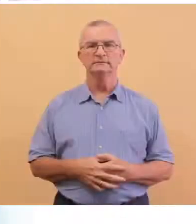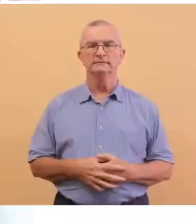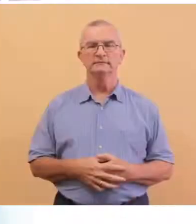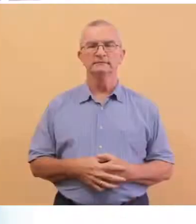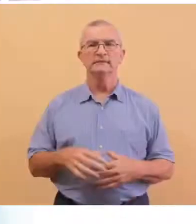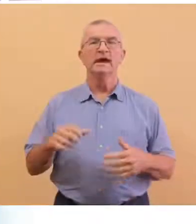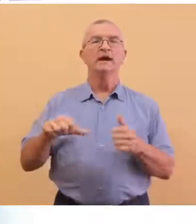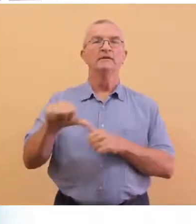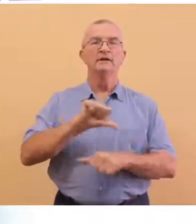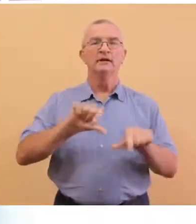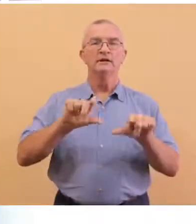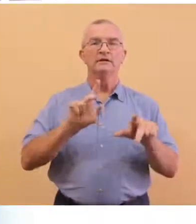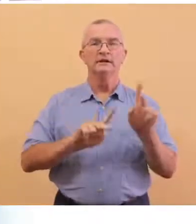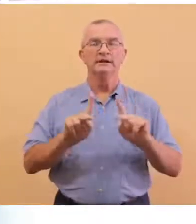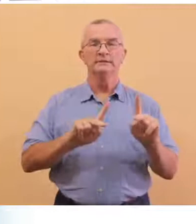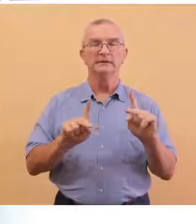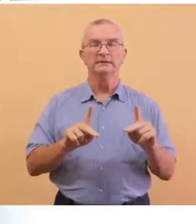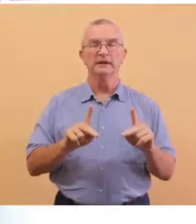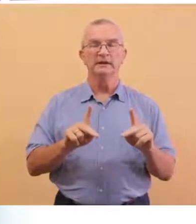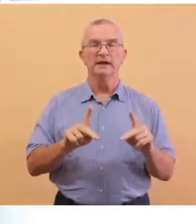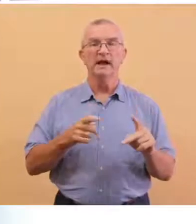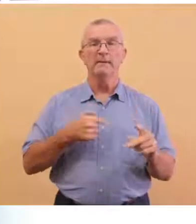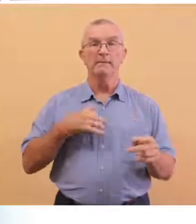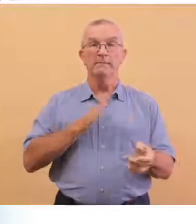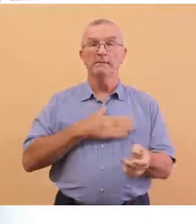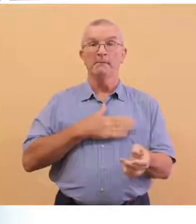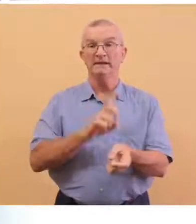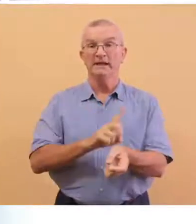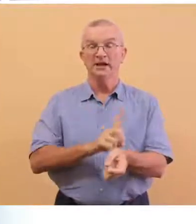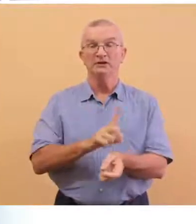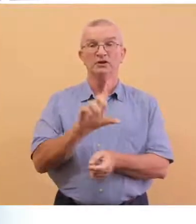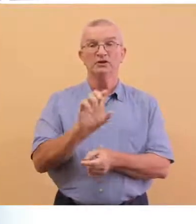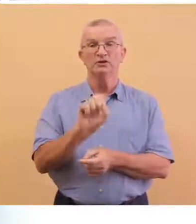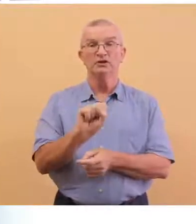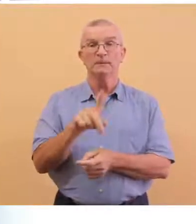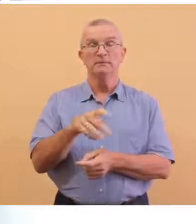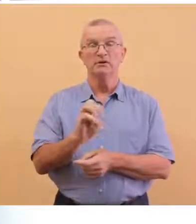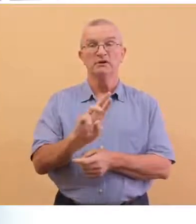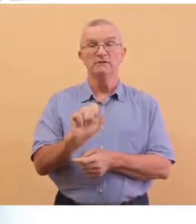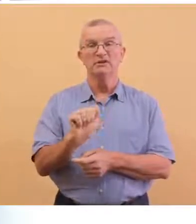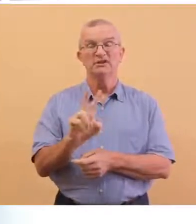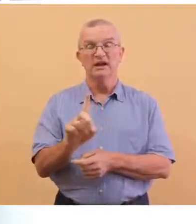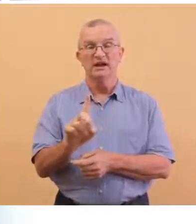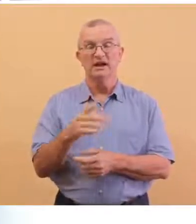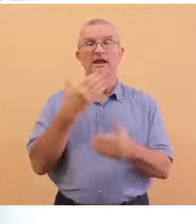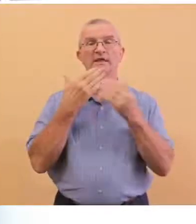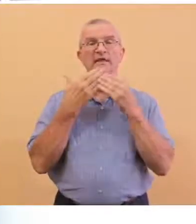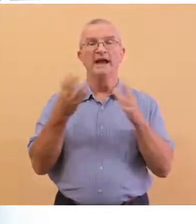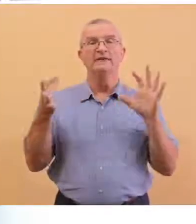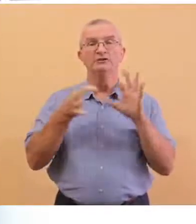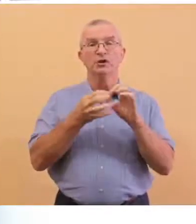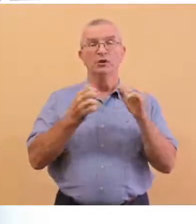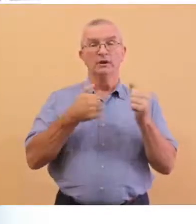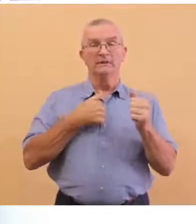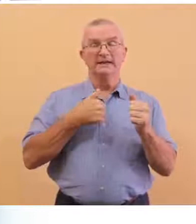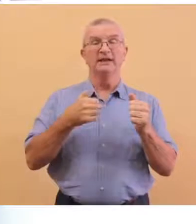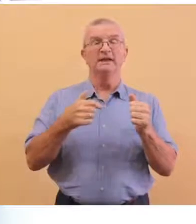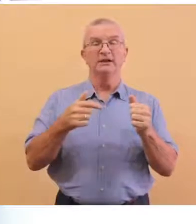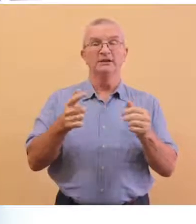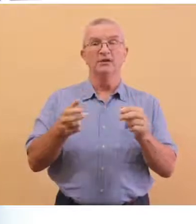Hello, Guyanese. I'm Dr. Shamdi Opasad, and thank you for joining me for today's COVID-19 update.